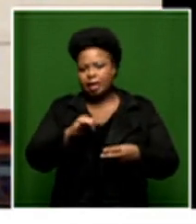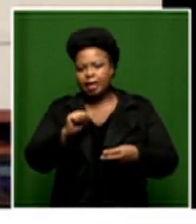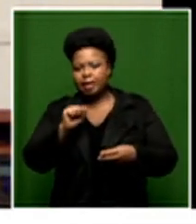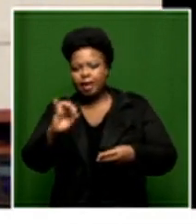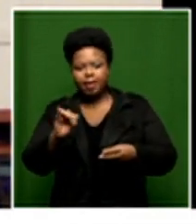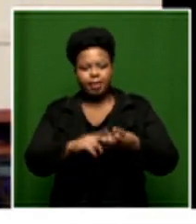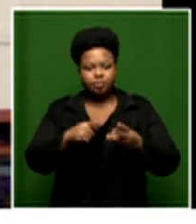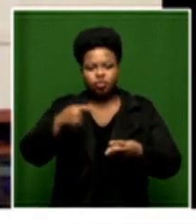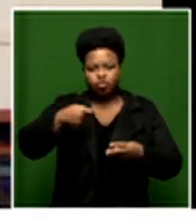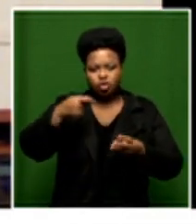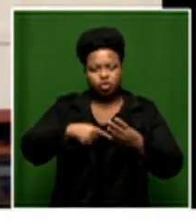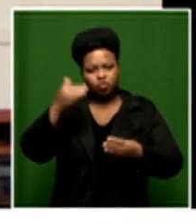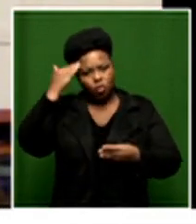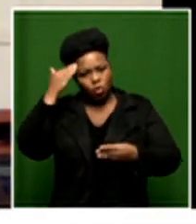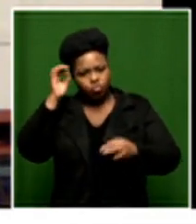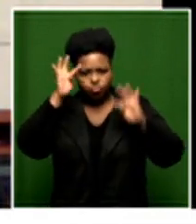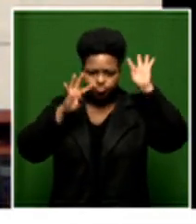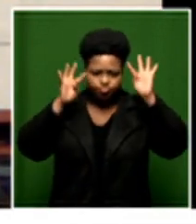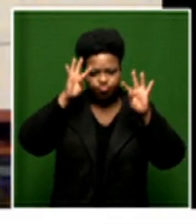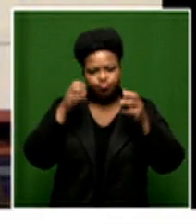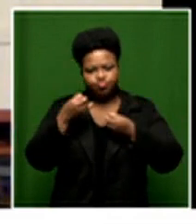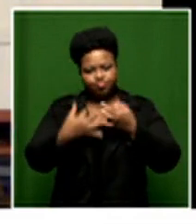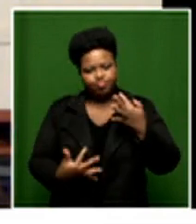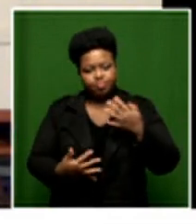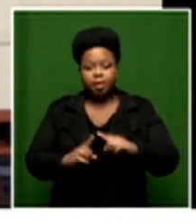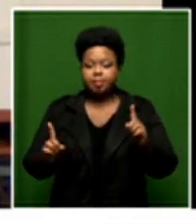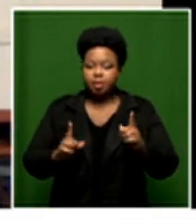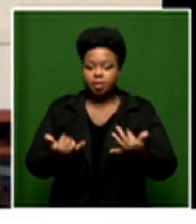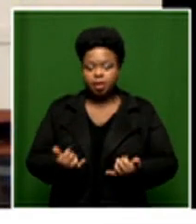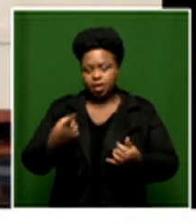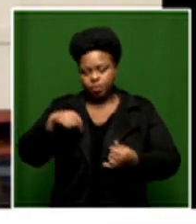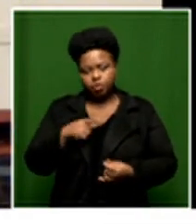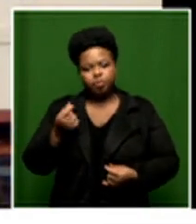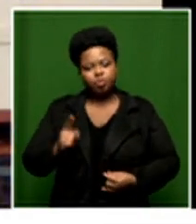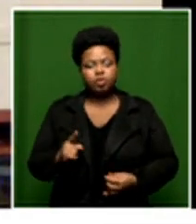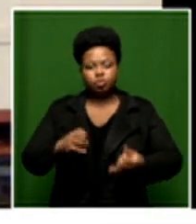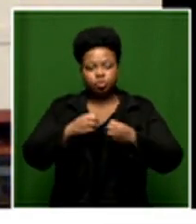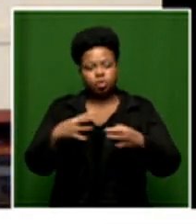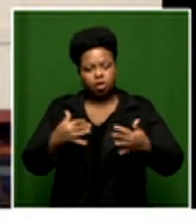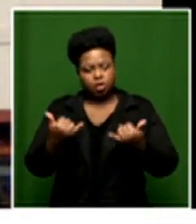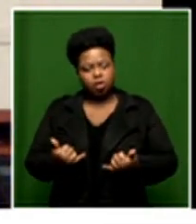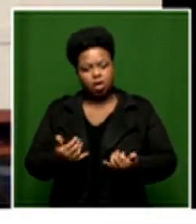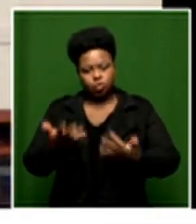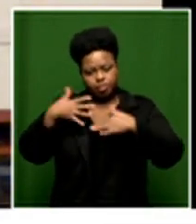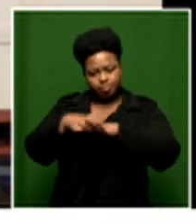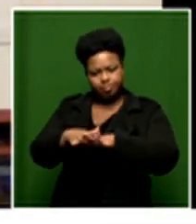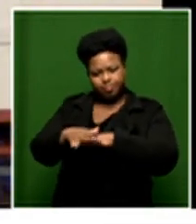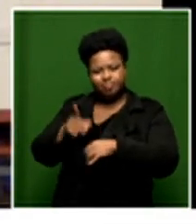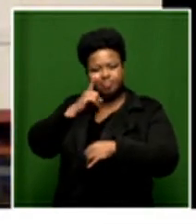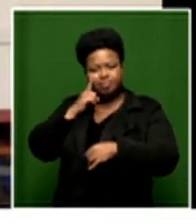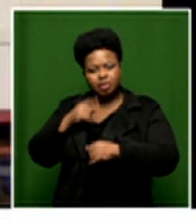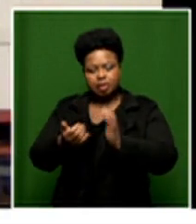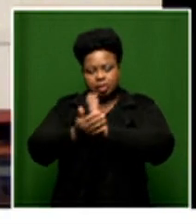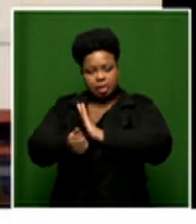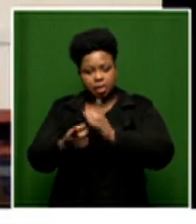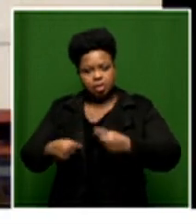negotiation cognitive creativity what we can do is really start to intercept ourselves in the quality of the